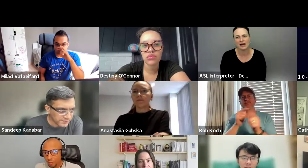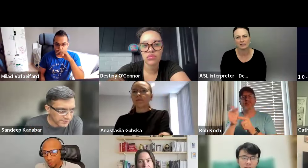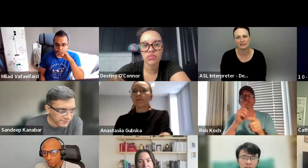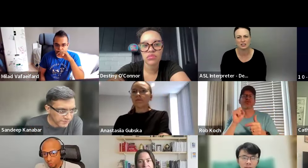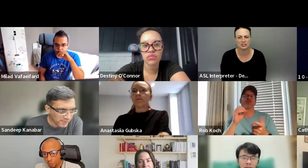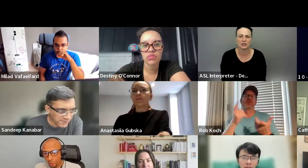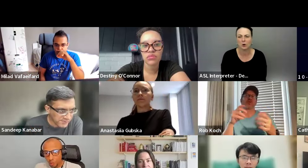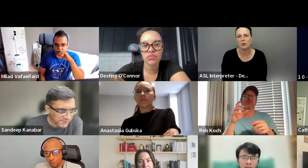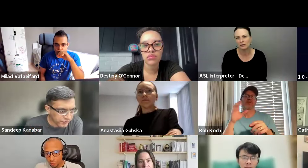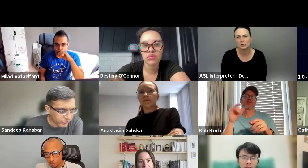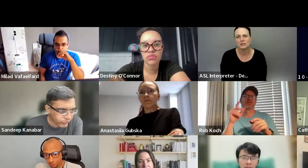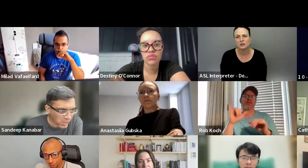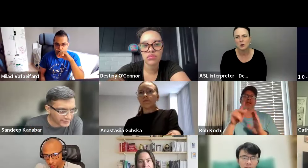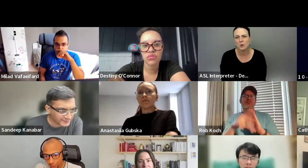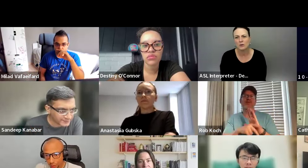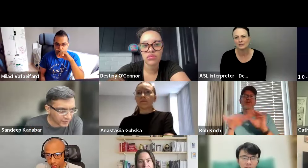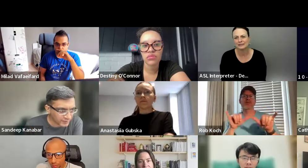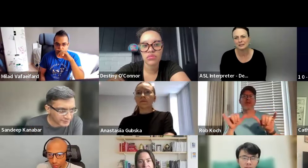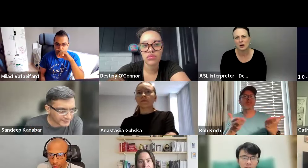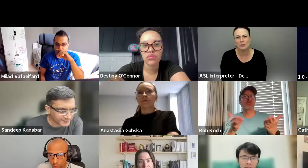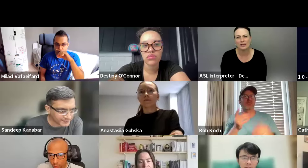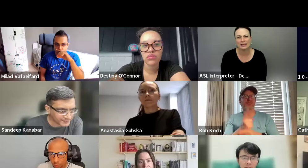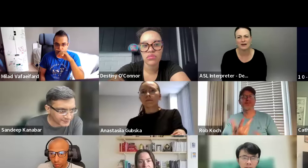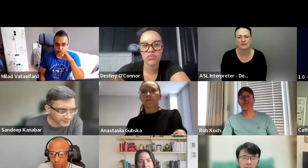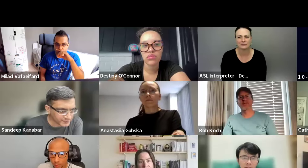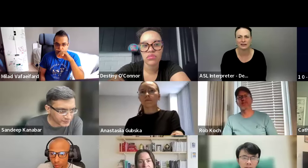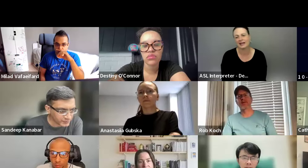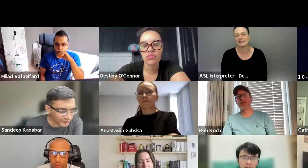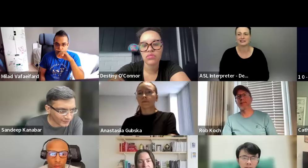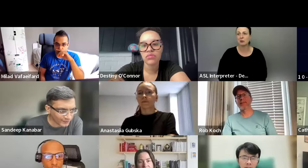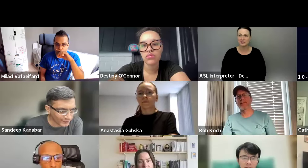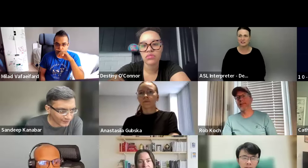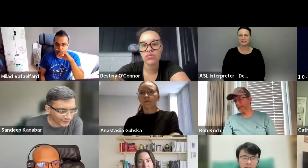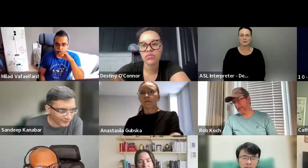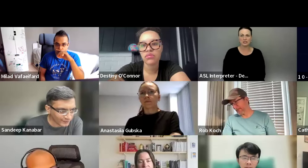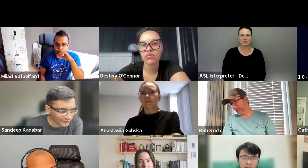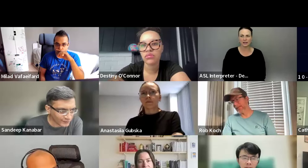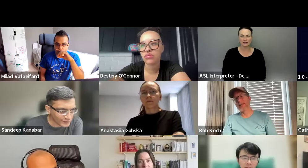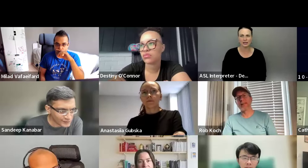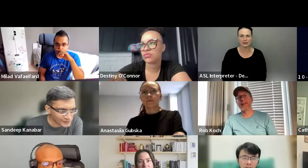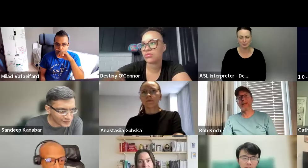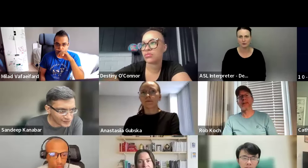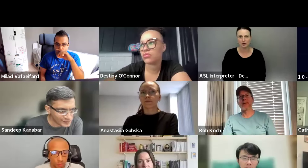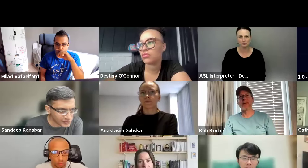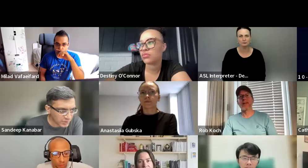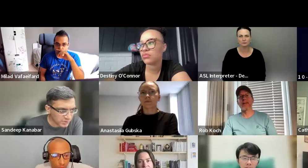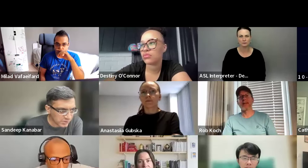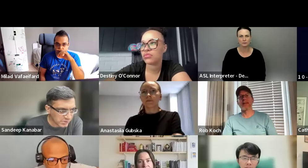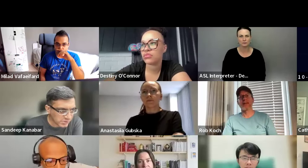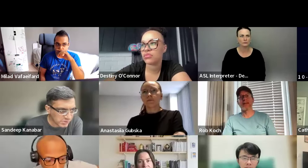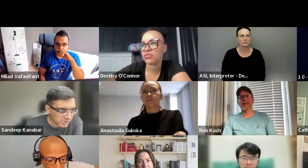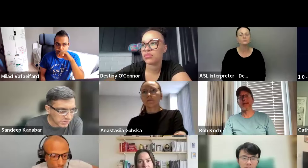we can have it, it's just slow. So, you know, we could have, uh, I guess it's the policy of the same as here. need to make it accessible for all.